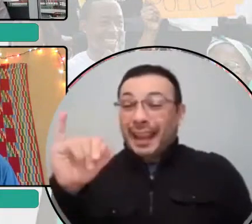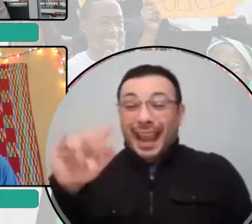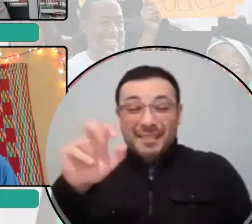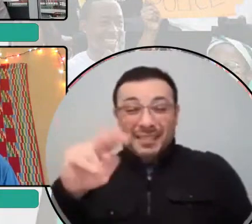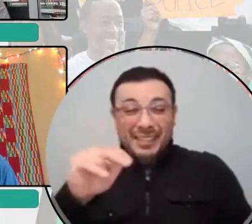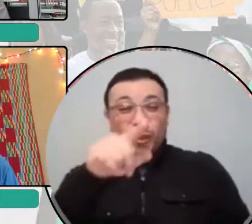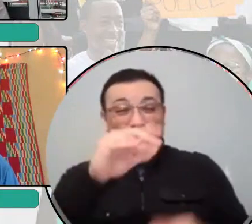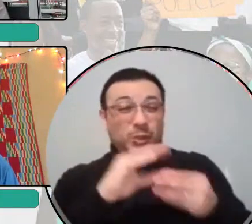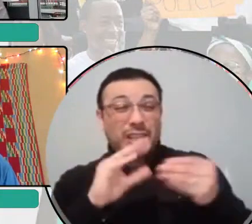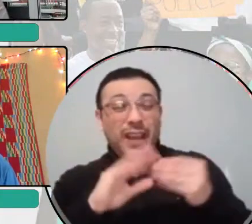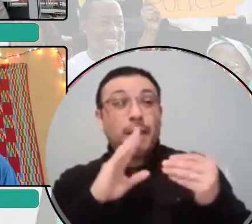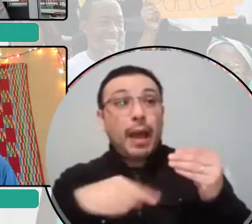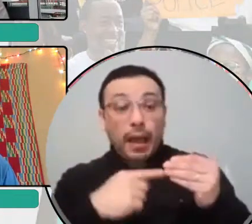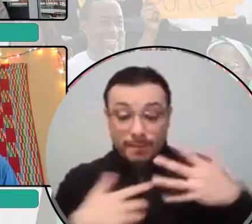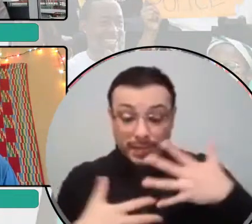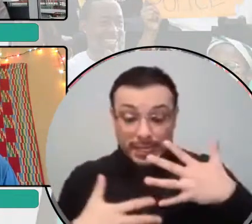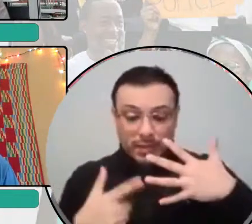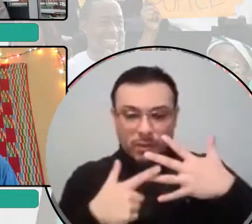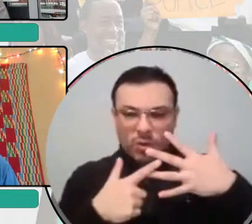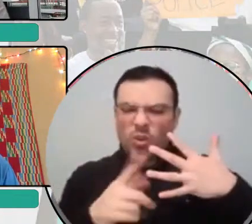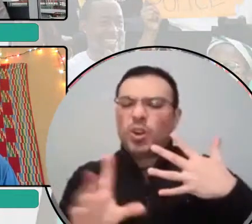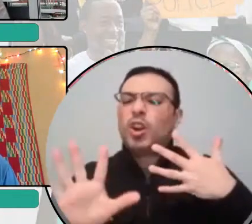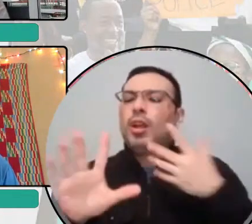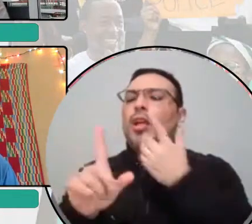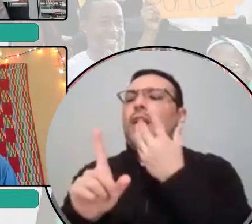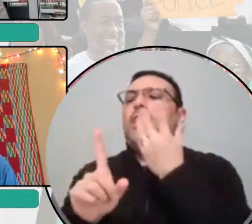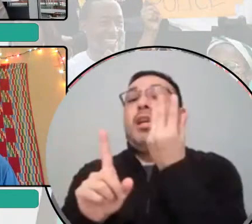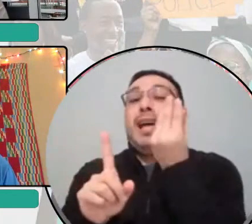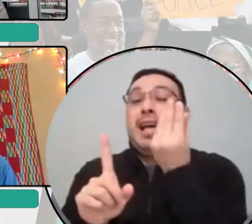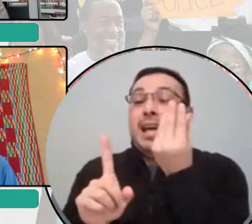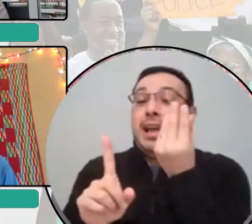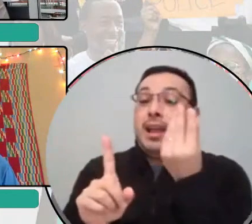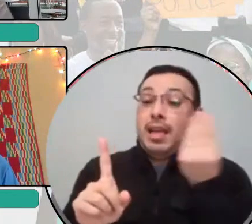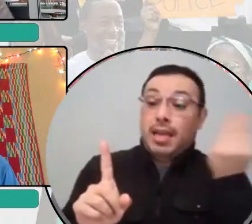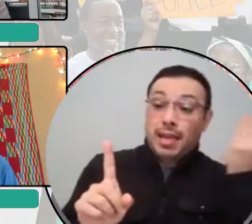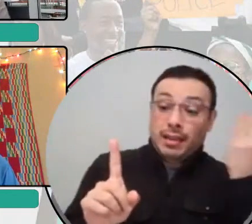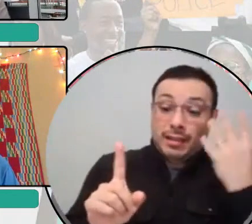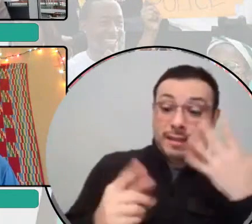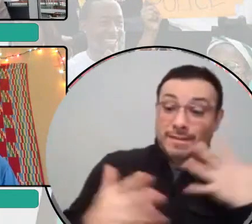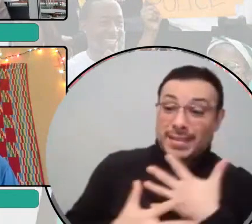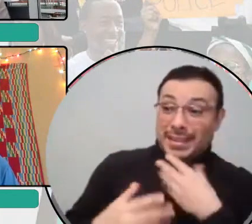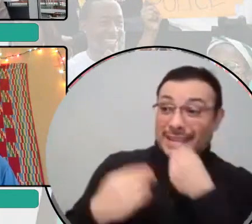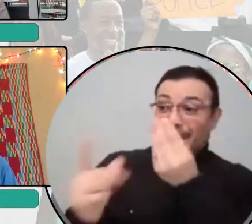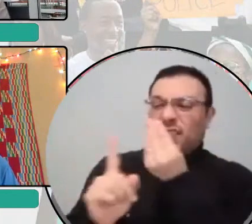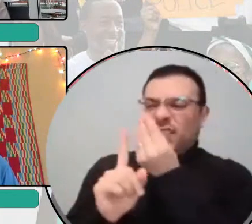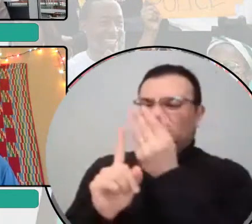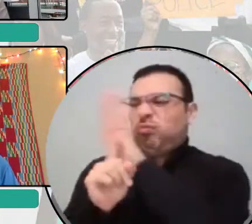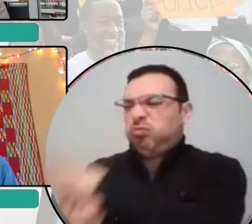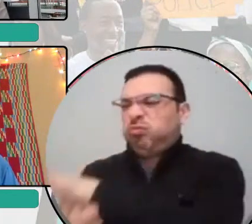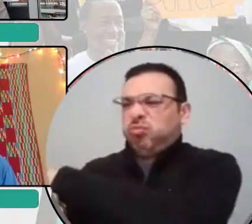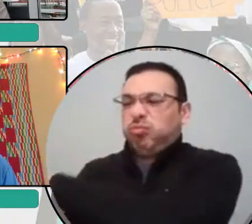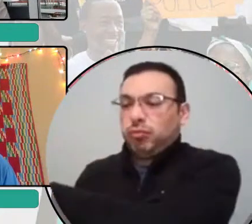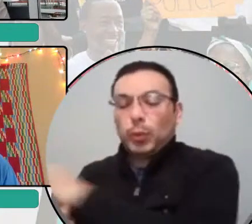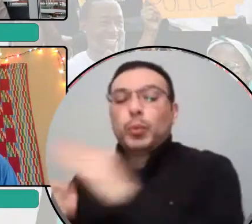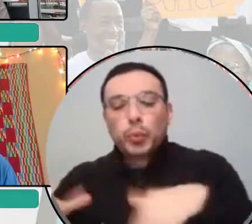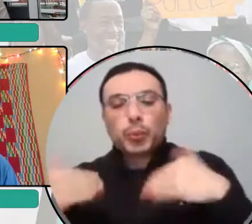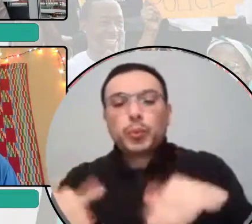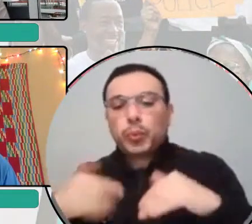also about, um, like the nonviolent versus violent dichotomy and we, what we've been hearing a lot in Tennessee